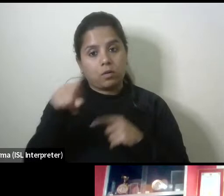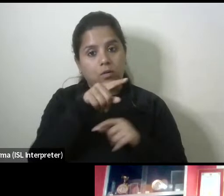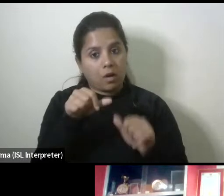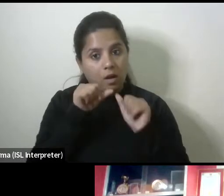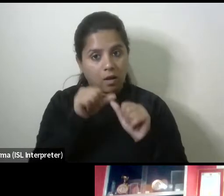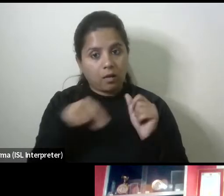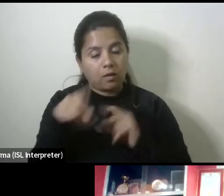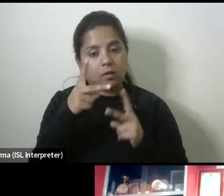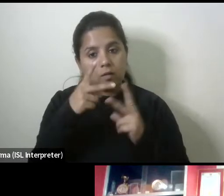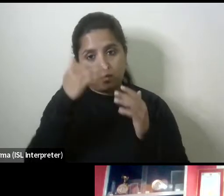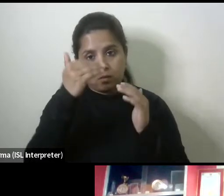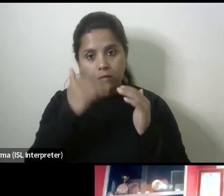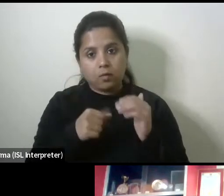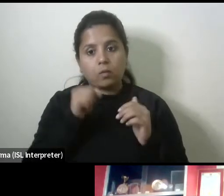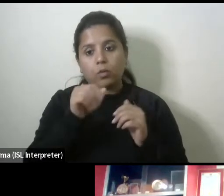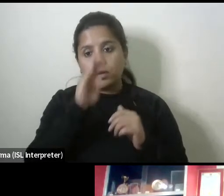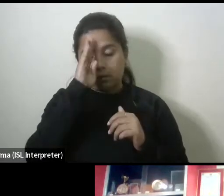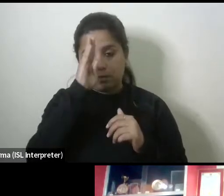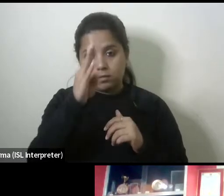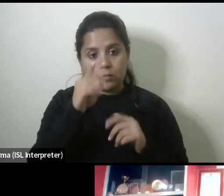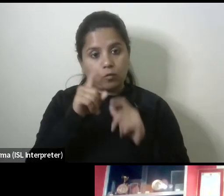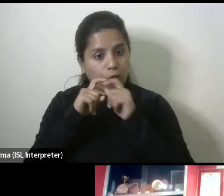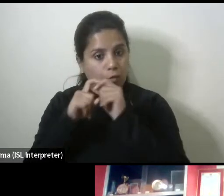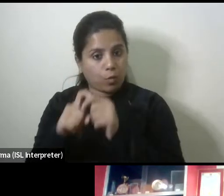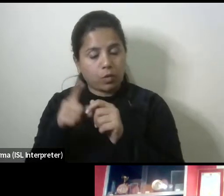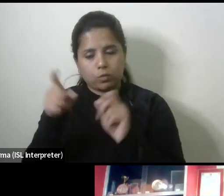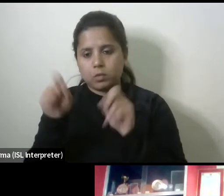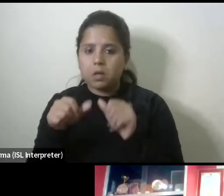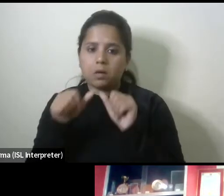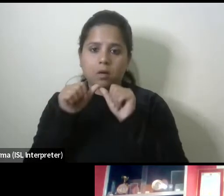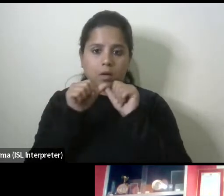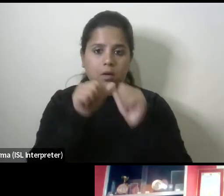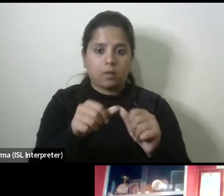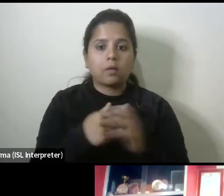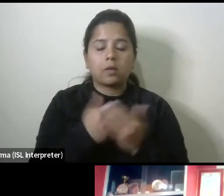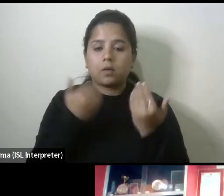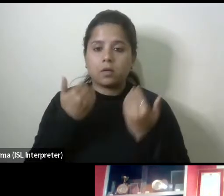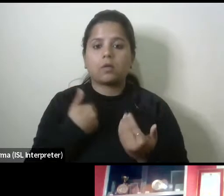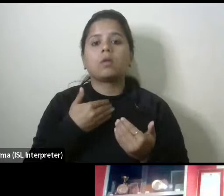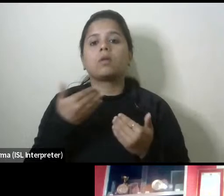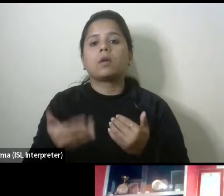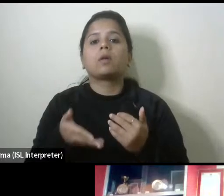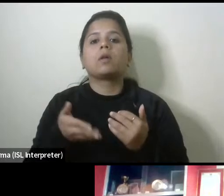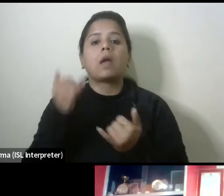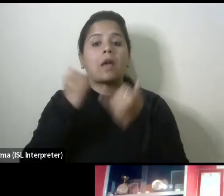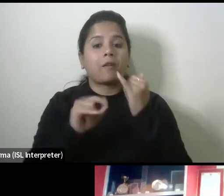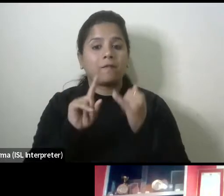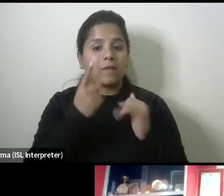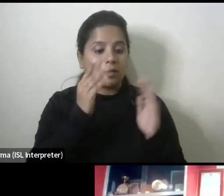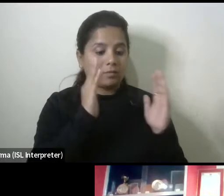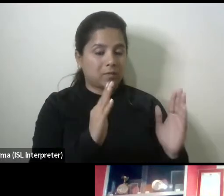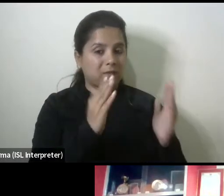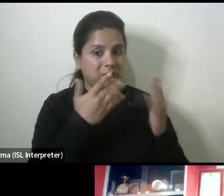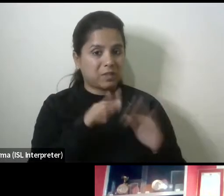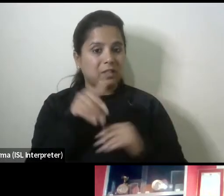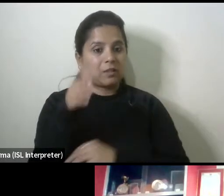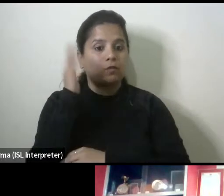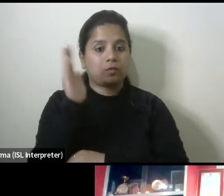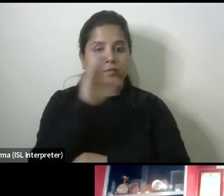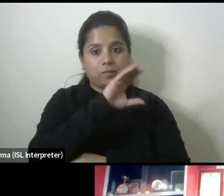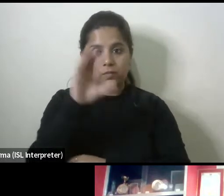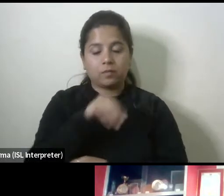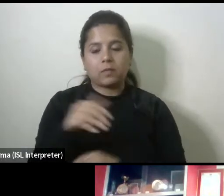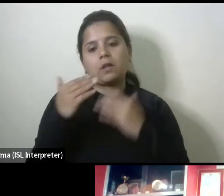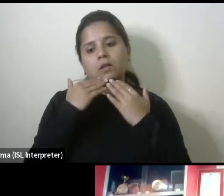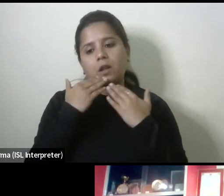the ones which are directed towards you um and uh with this we come to an end to the first part of the webinar uh thank